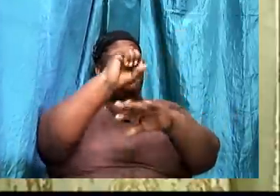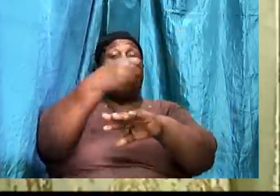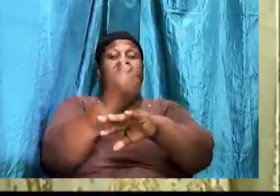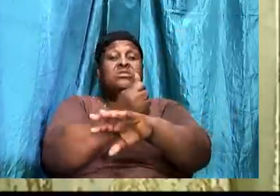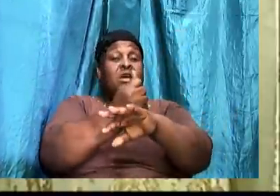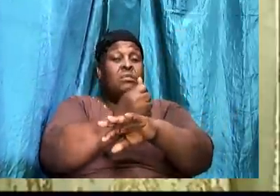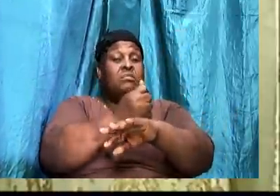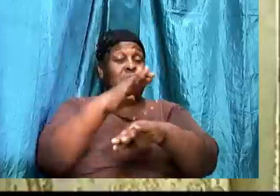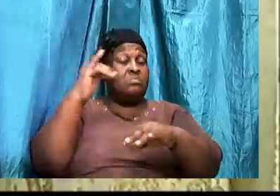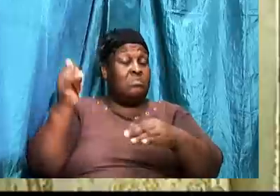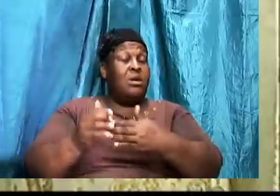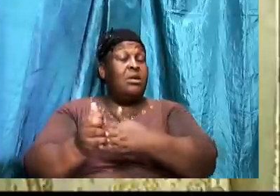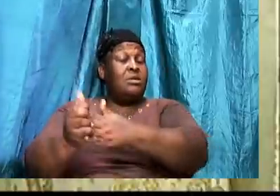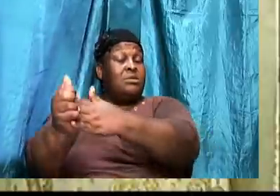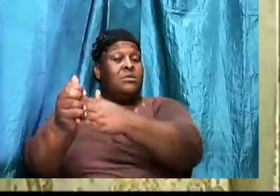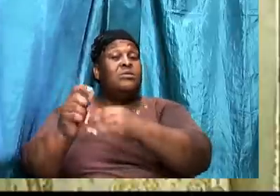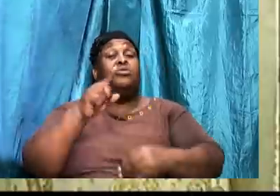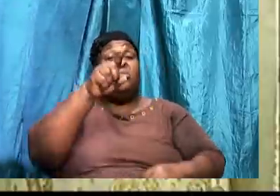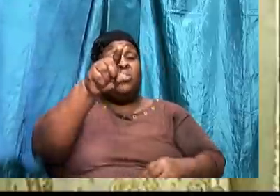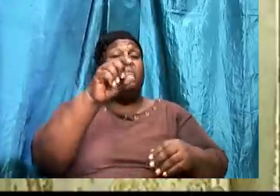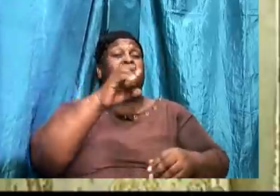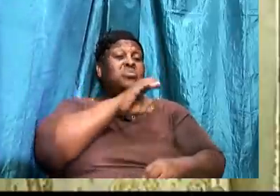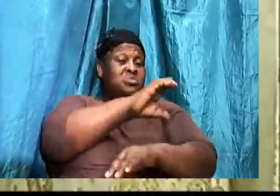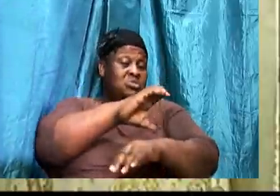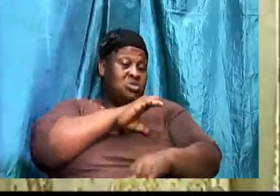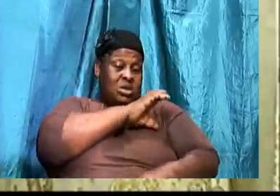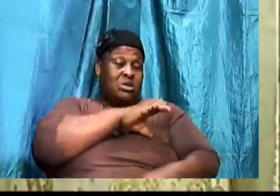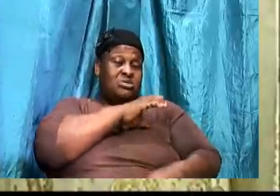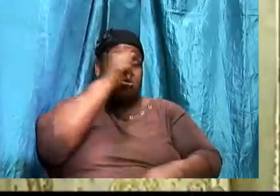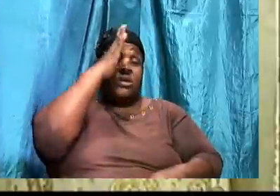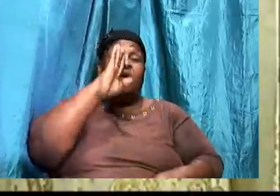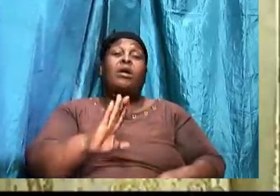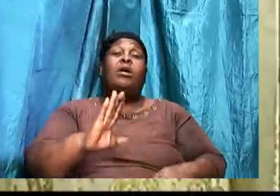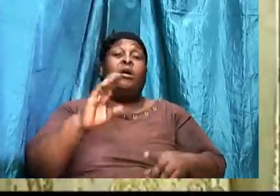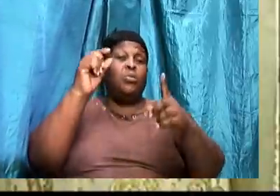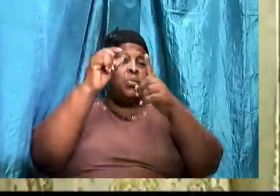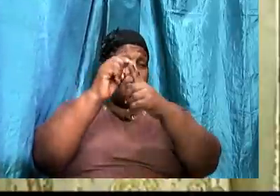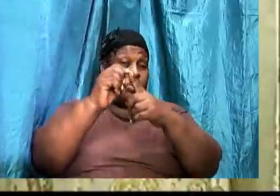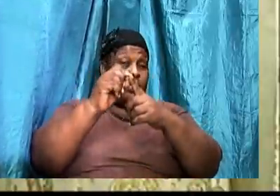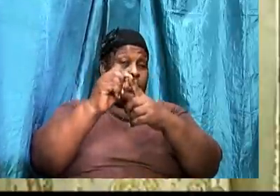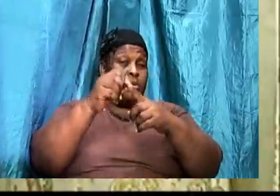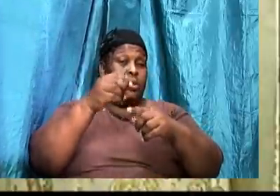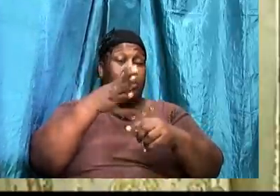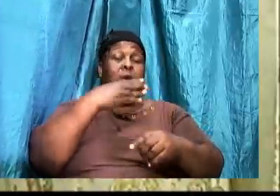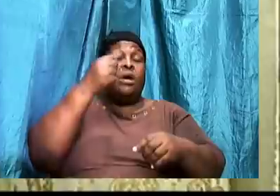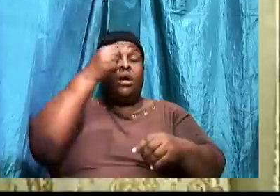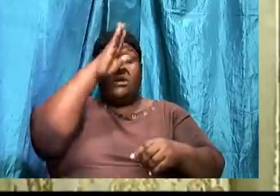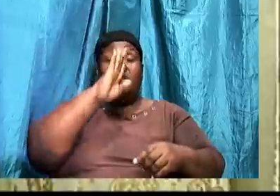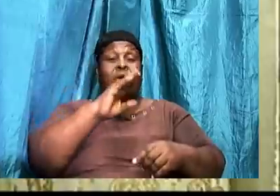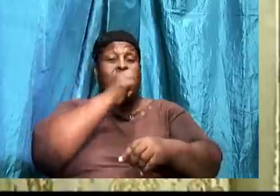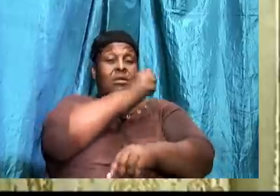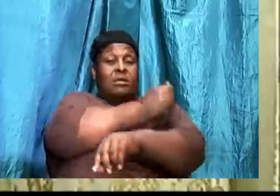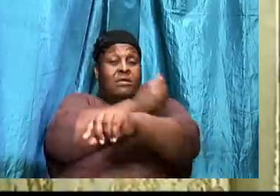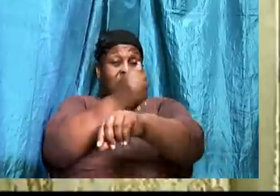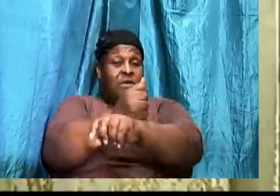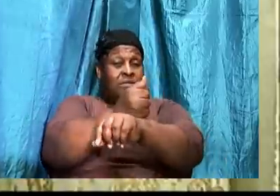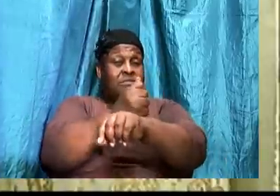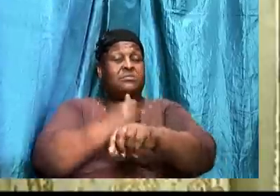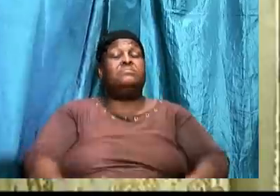You are challenging God's word. And God's authority. In what way has he suggested.